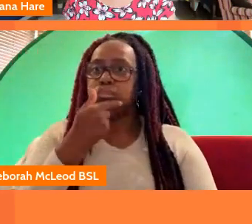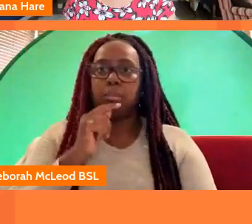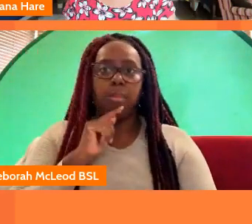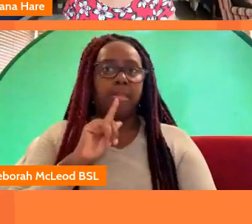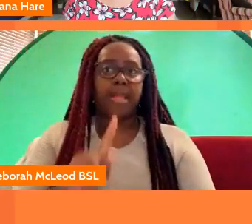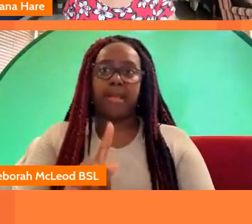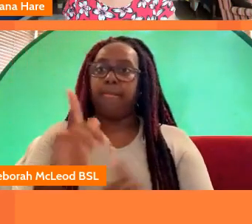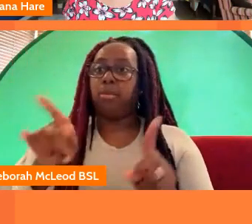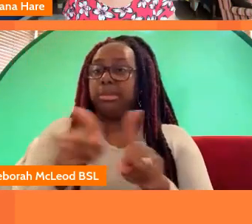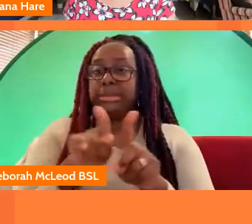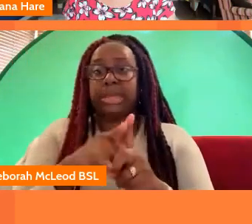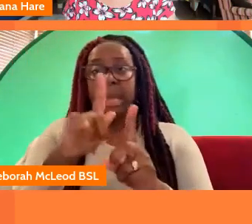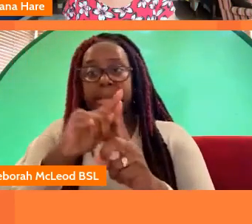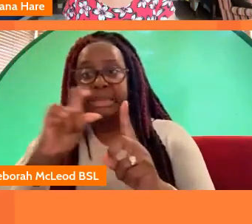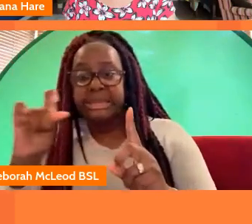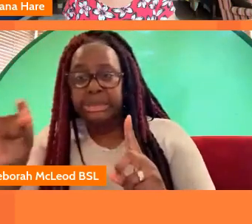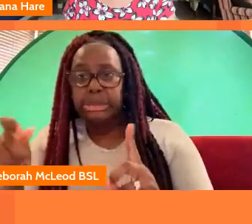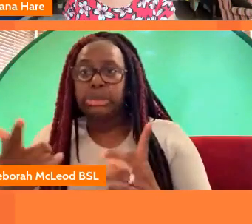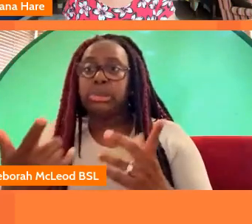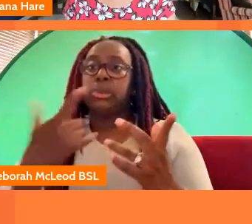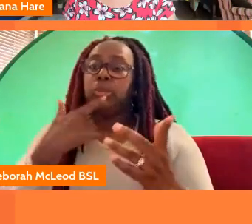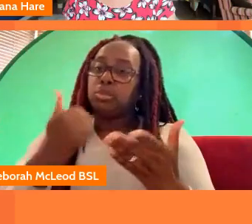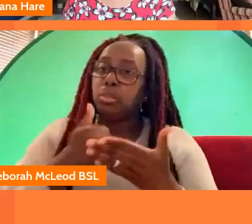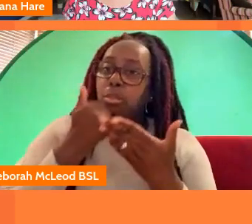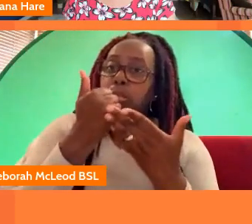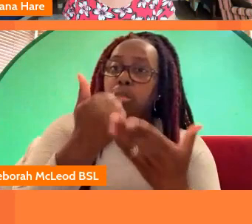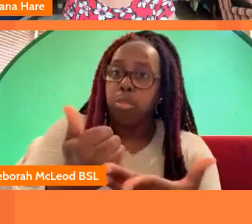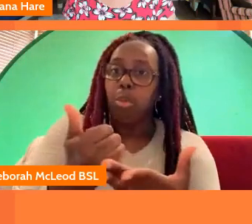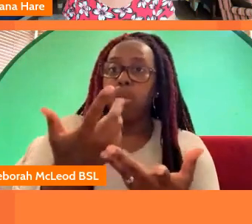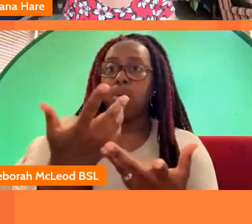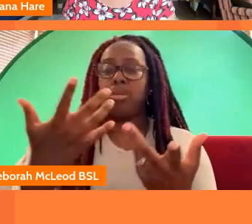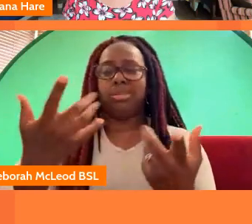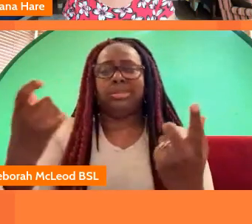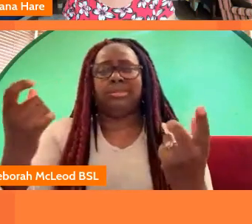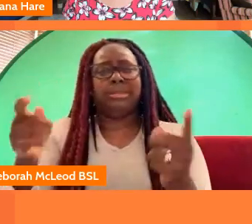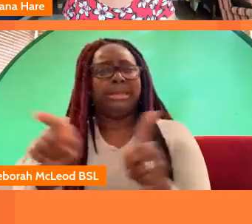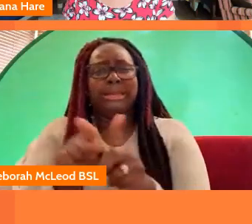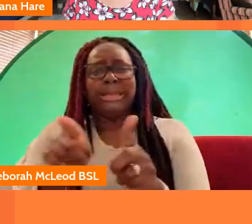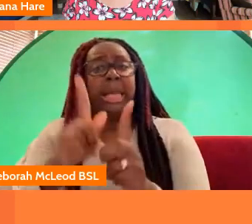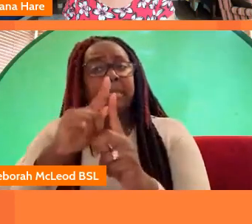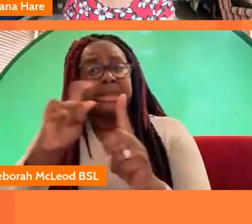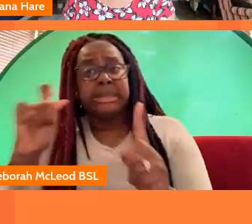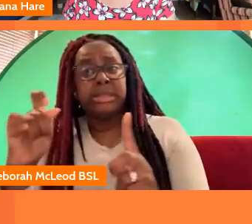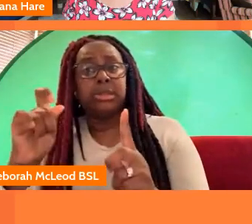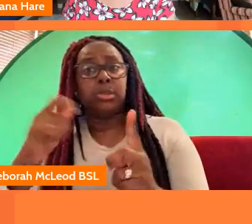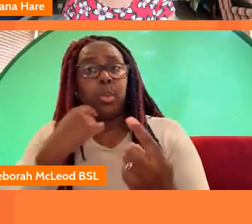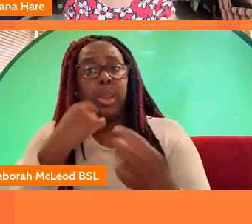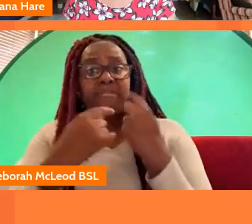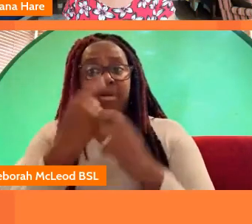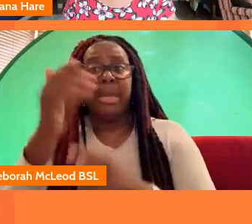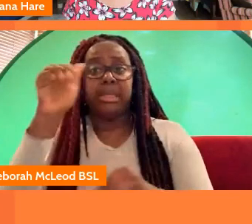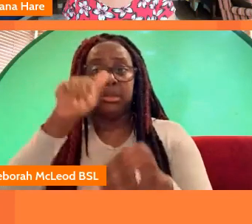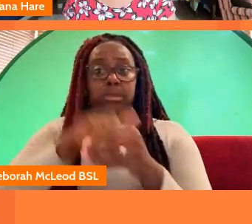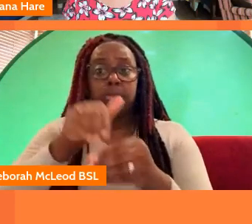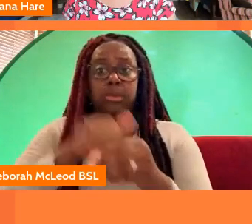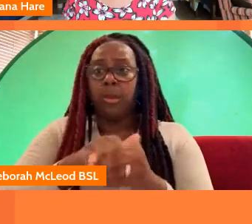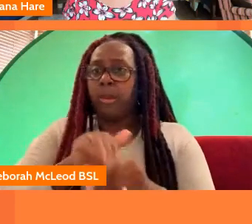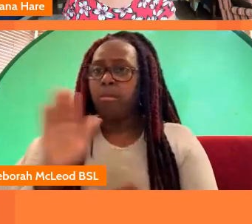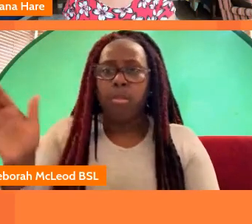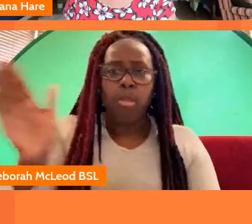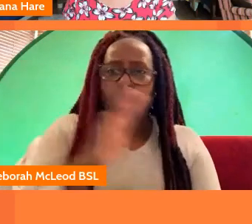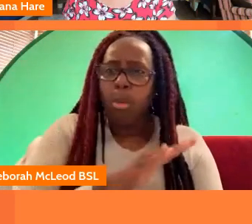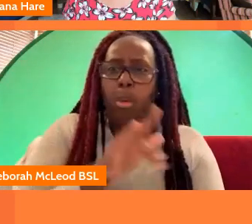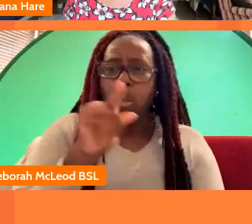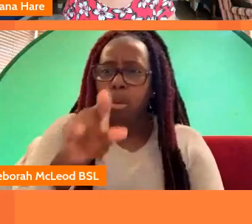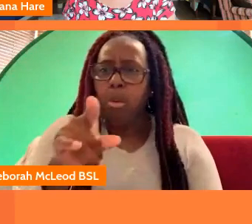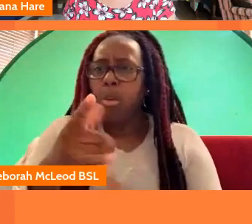a digital platform so we try and support even digital content on the platform where we can i think i think i heard everybody reference this i think we